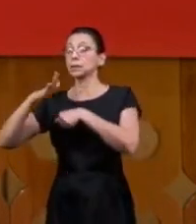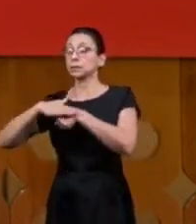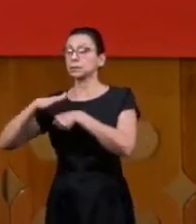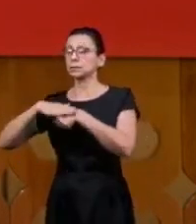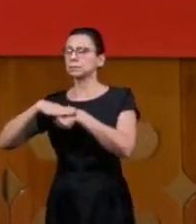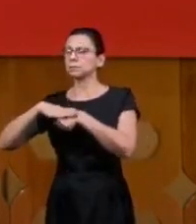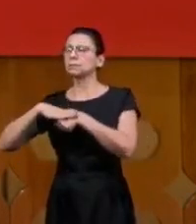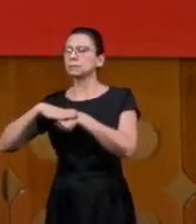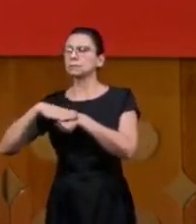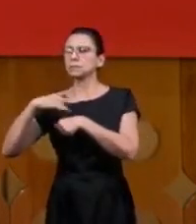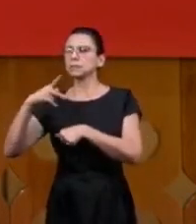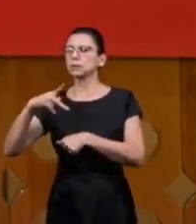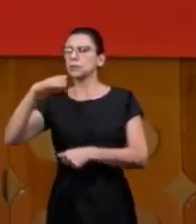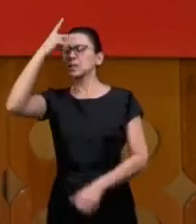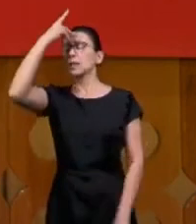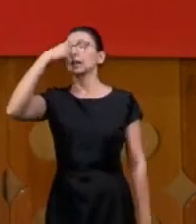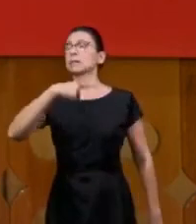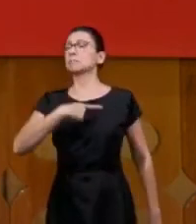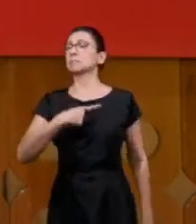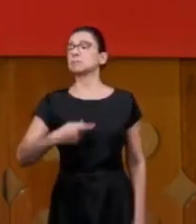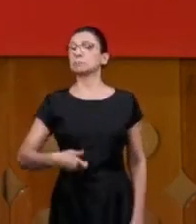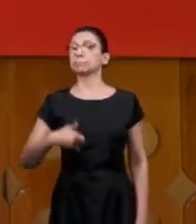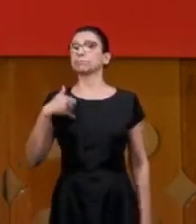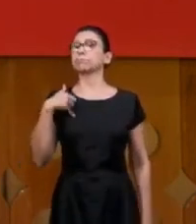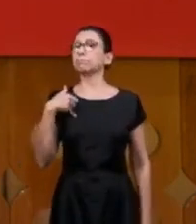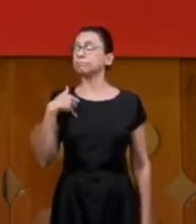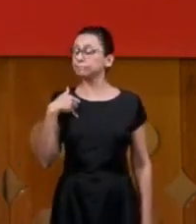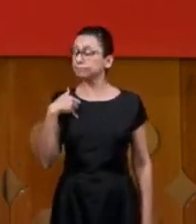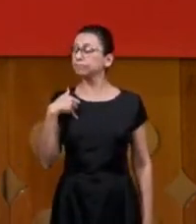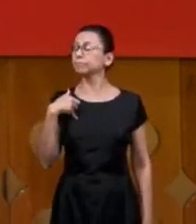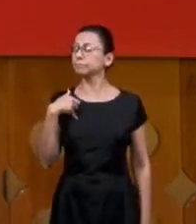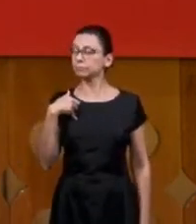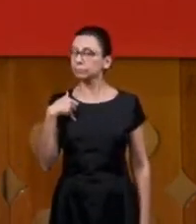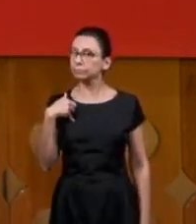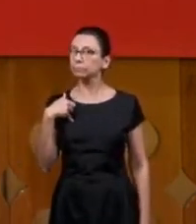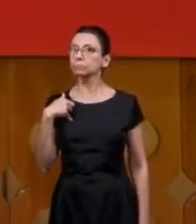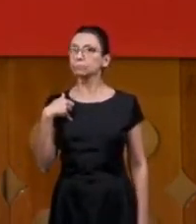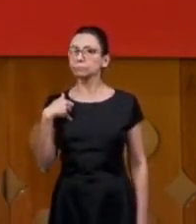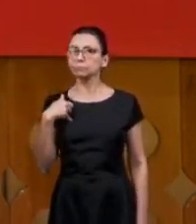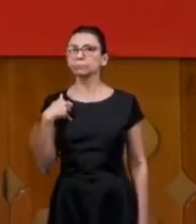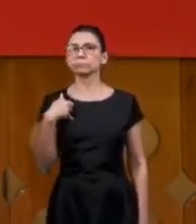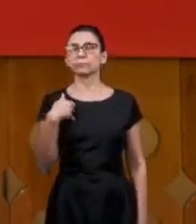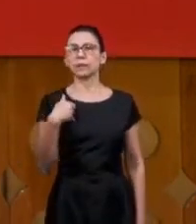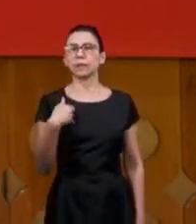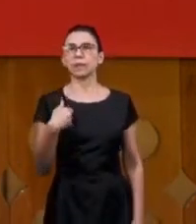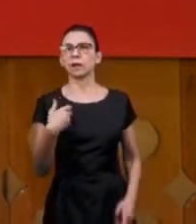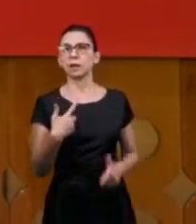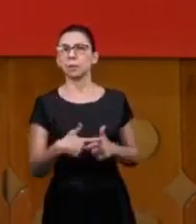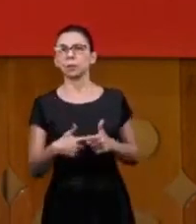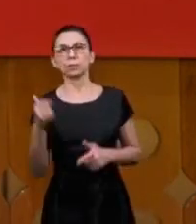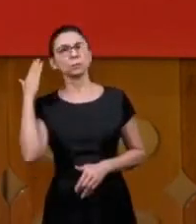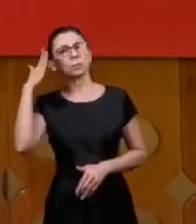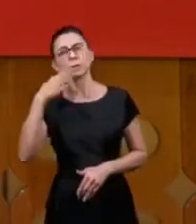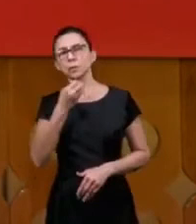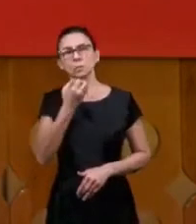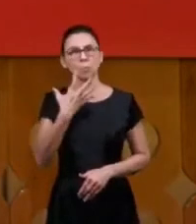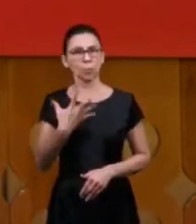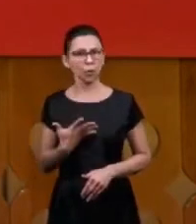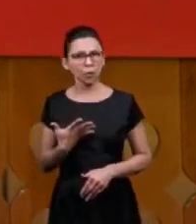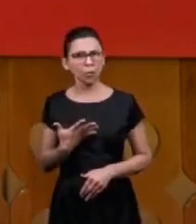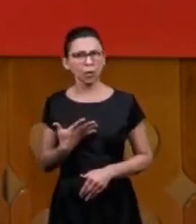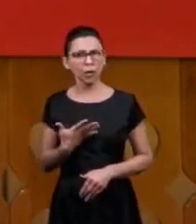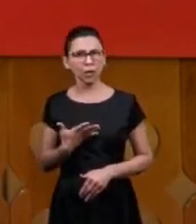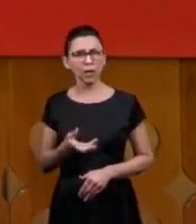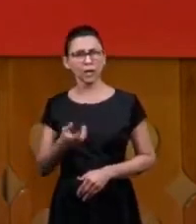man he is self sufficient why because he had a good message he had a good message I did this in Brazil